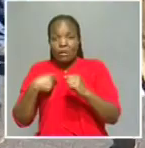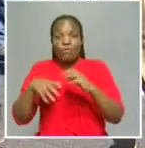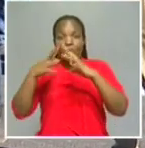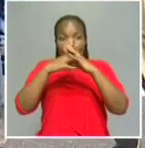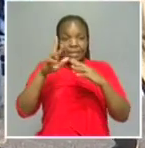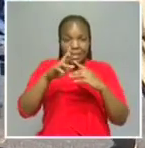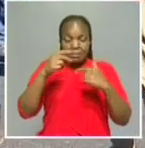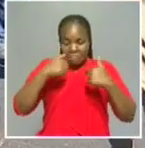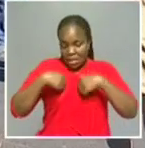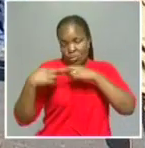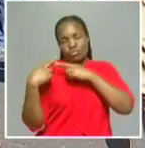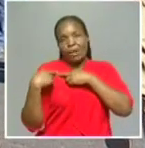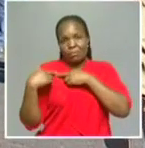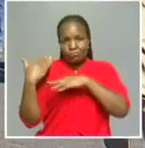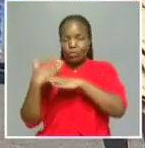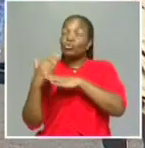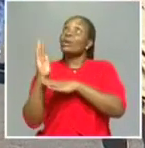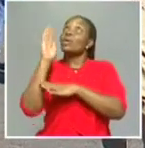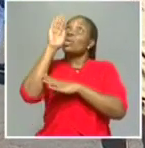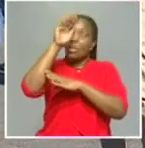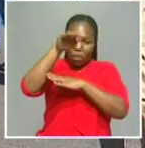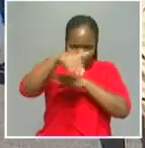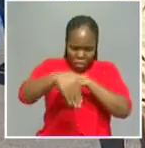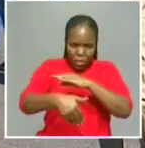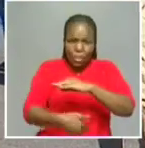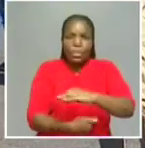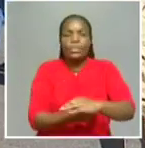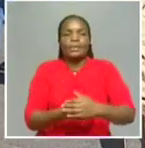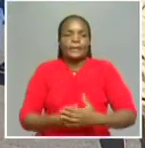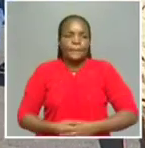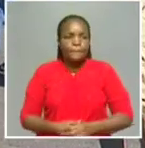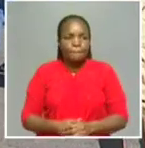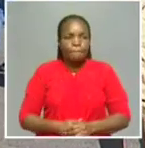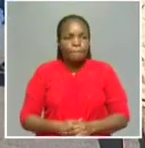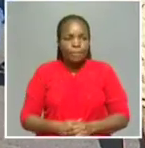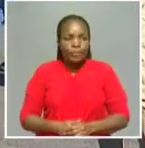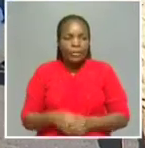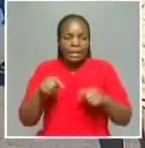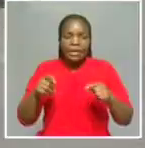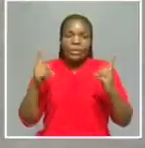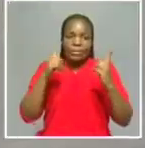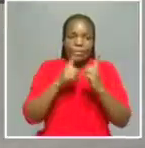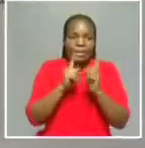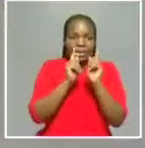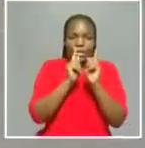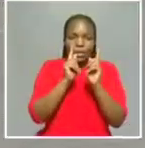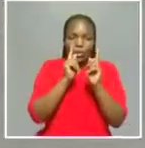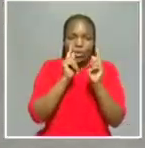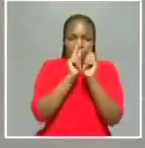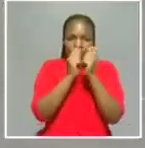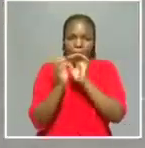midnight. It was just we only did our debriefing early morning hours.